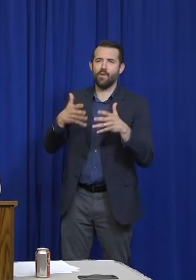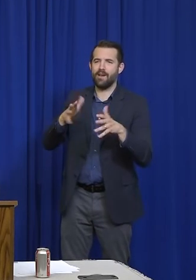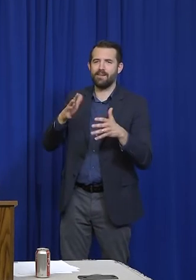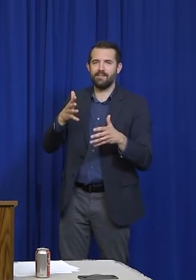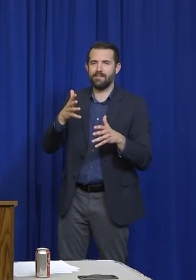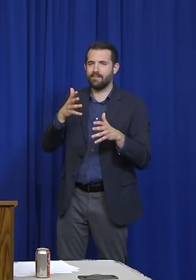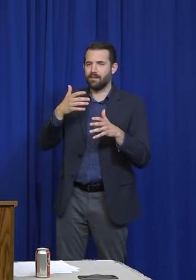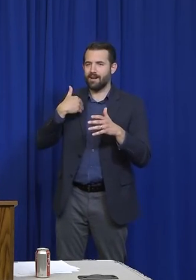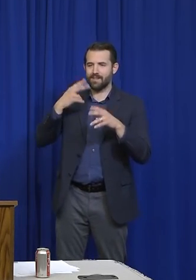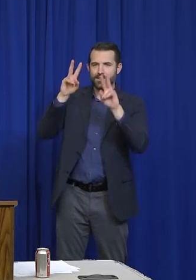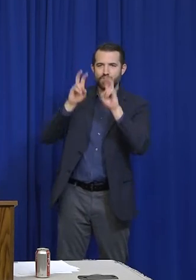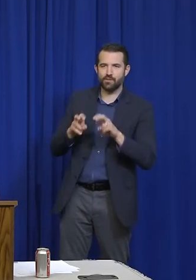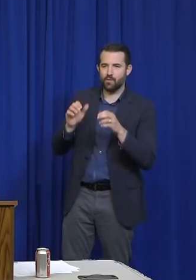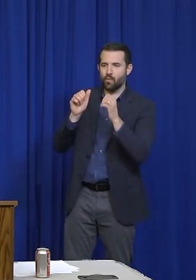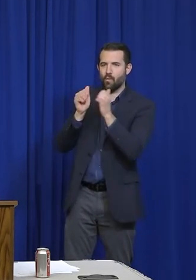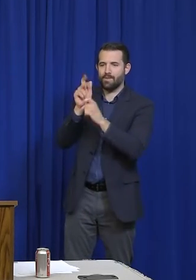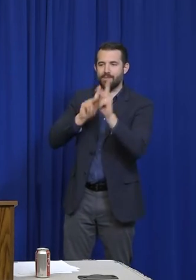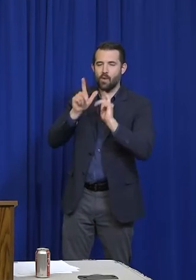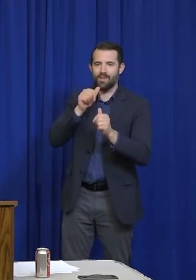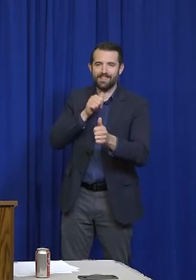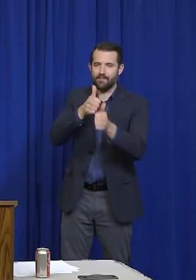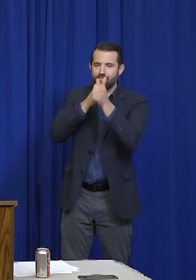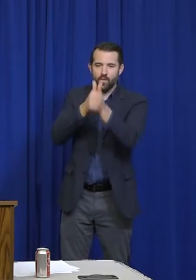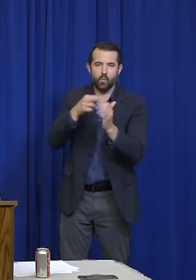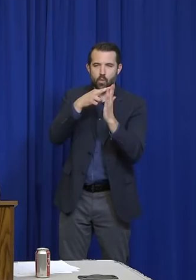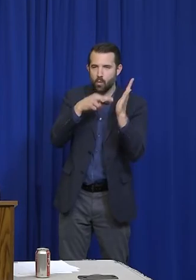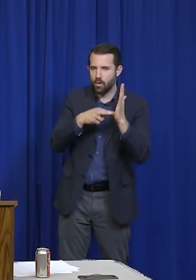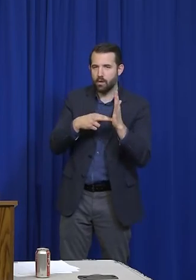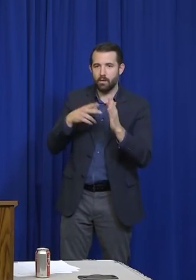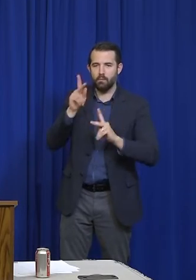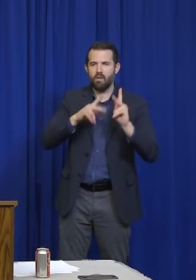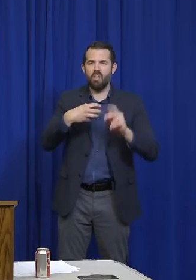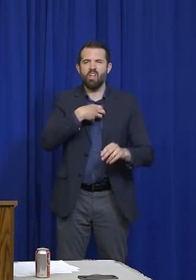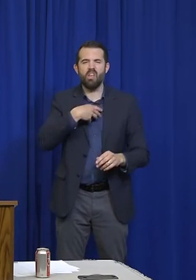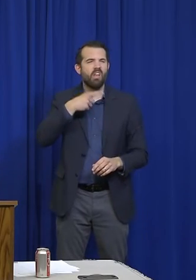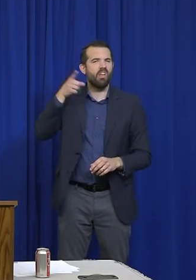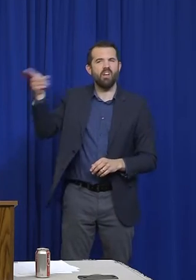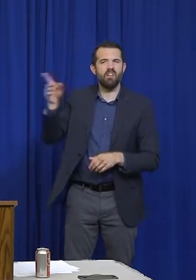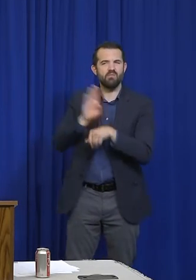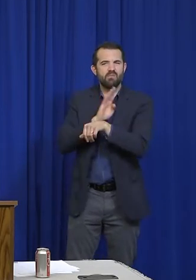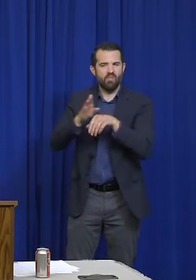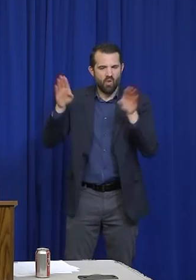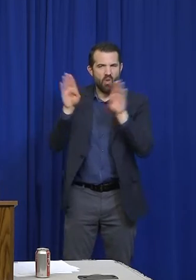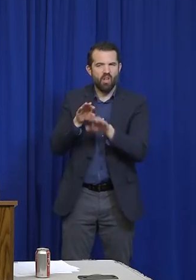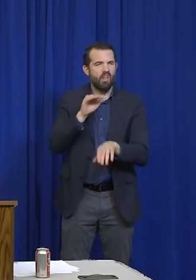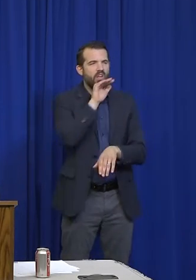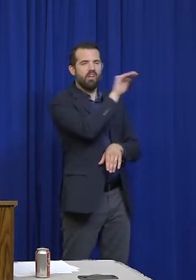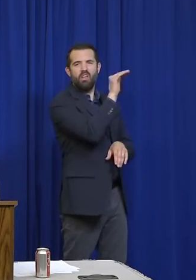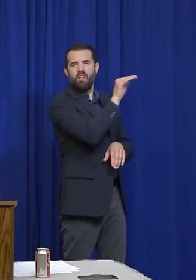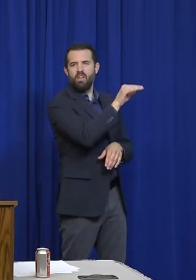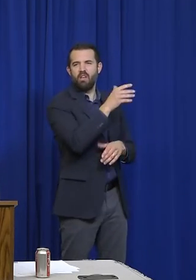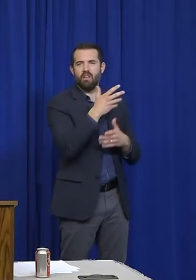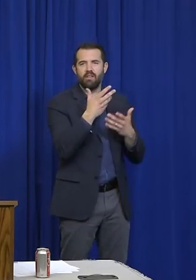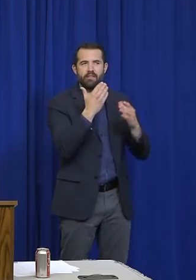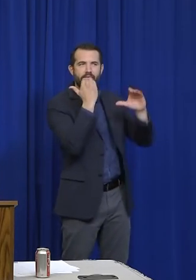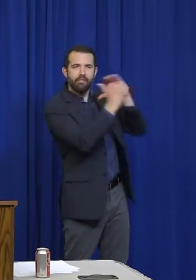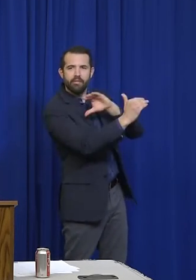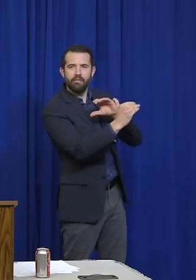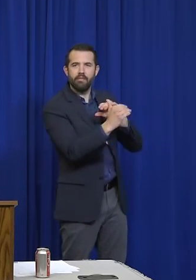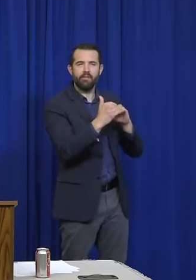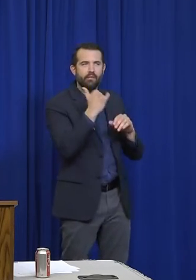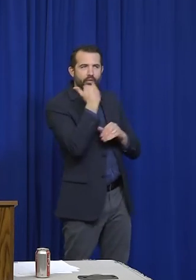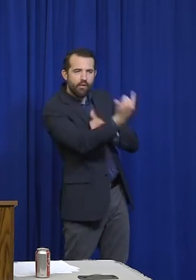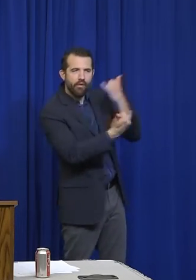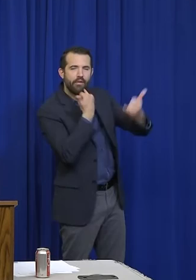inquiries, people complaining about certain businesses and entities. And Commissioner Johnson has written letters and talked to people and said, hey,